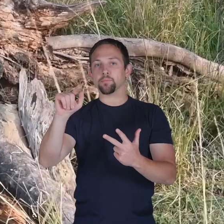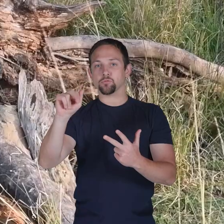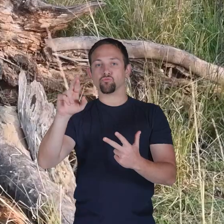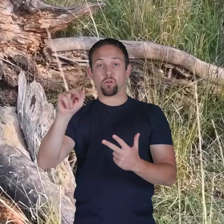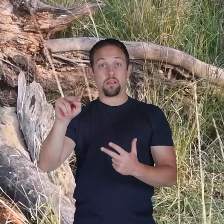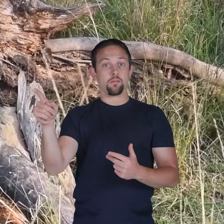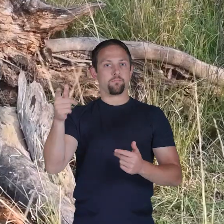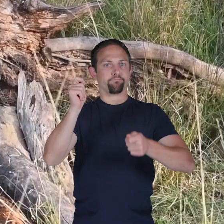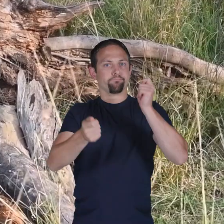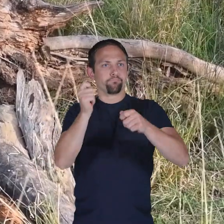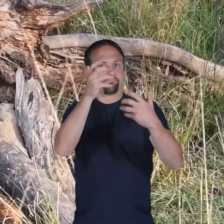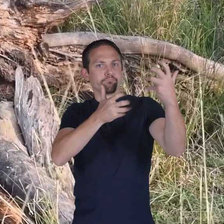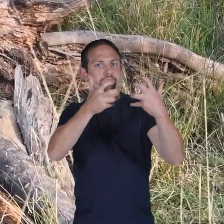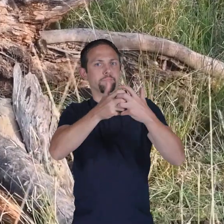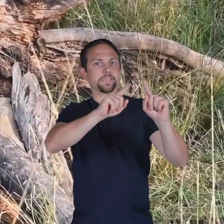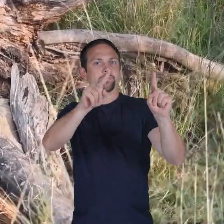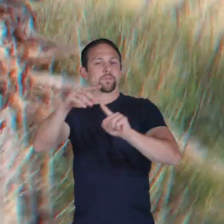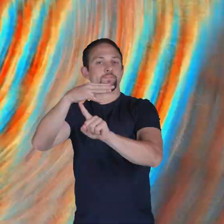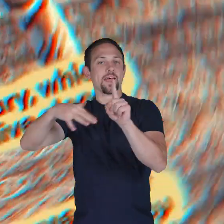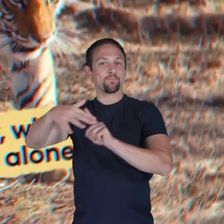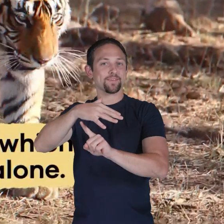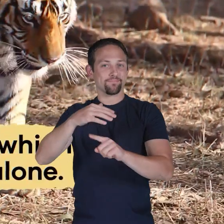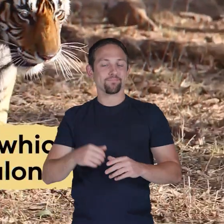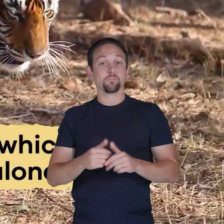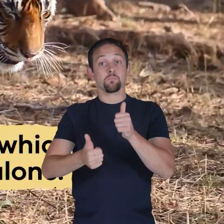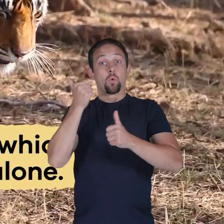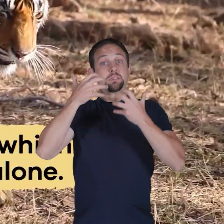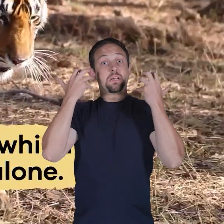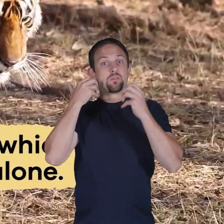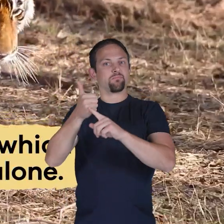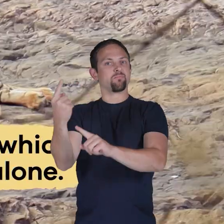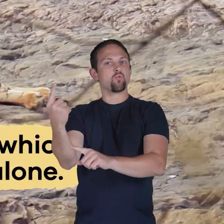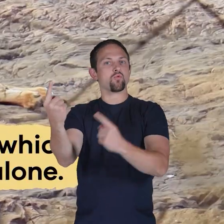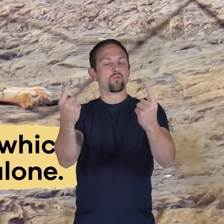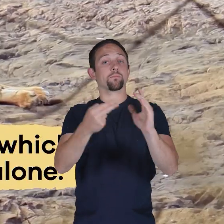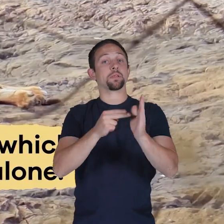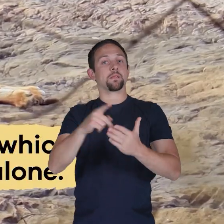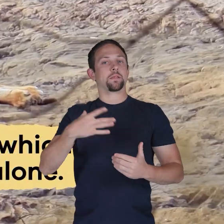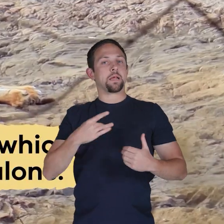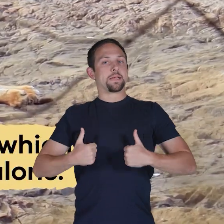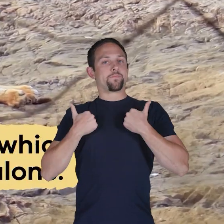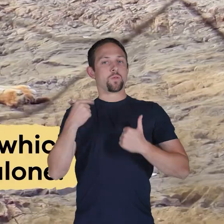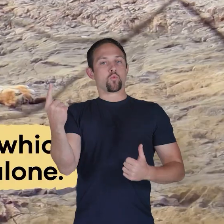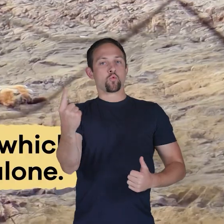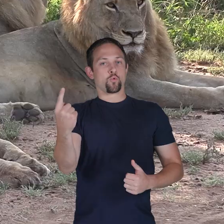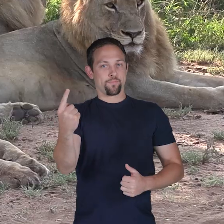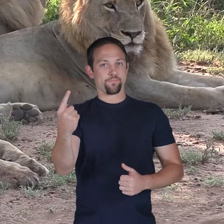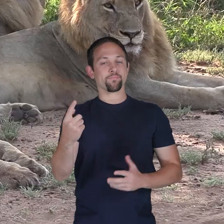all of which have adapted to their different environments. Most tigers are solitary, which means they like to live alone.